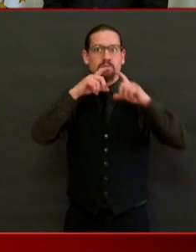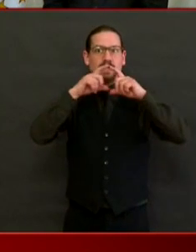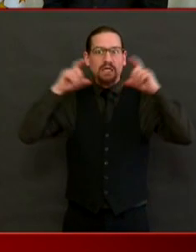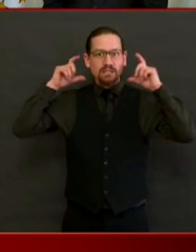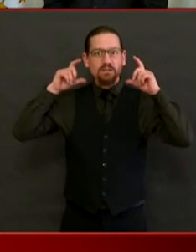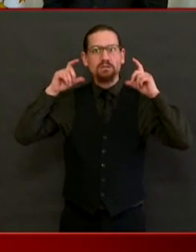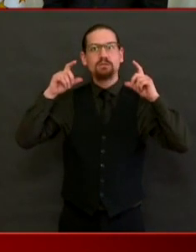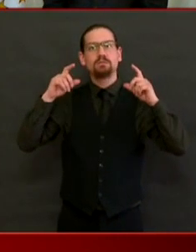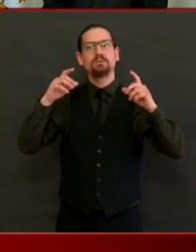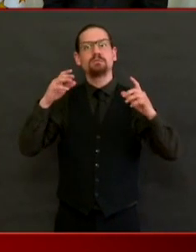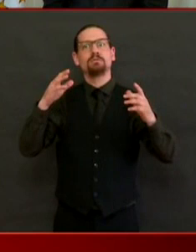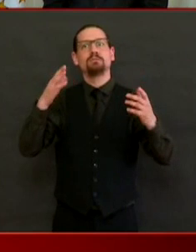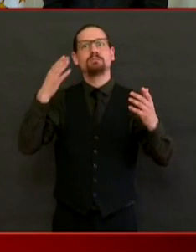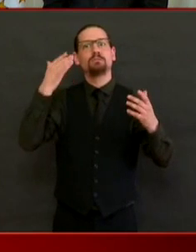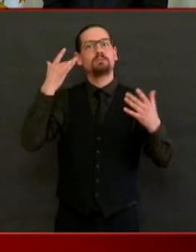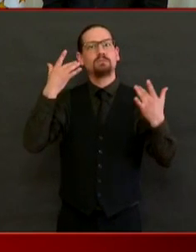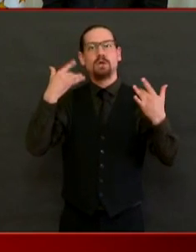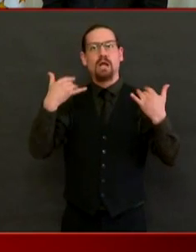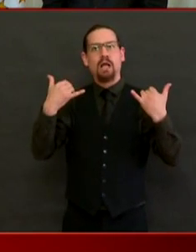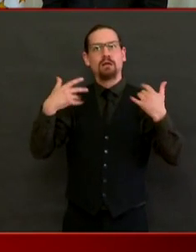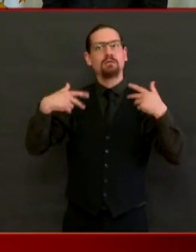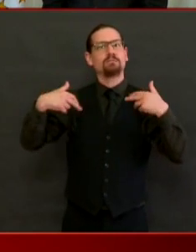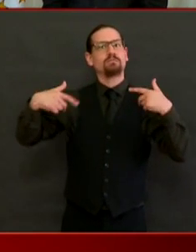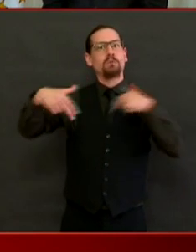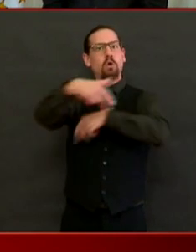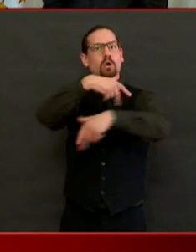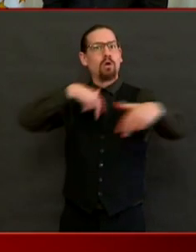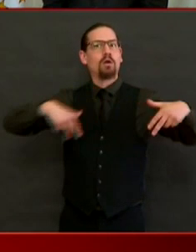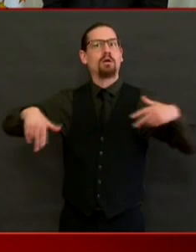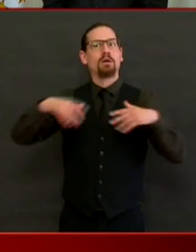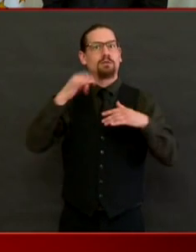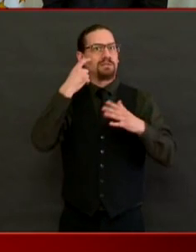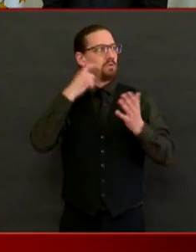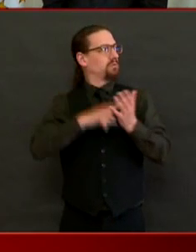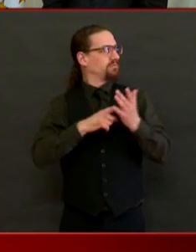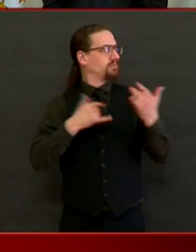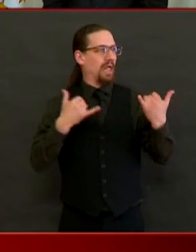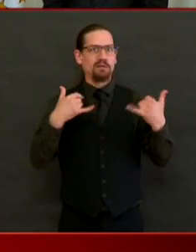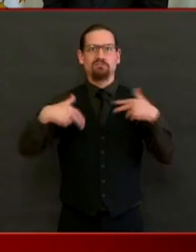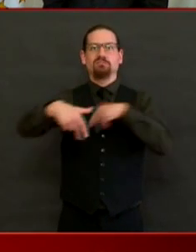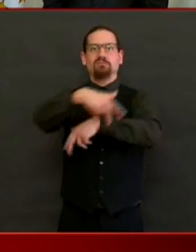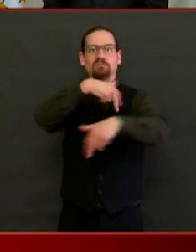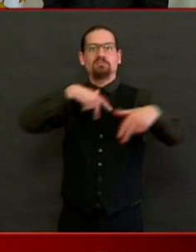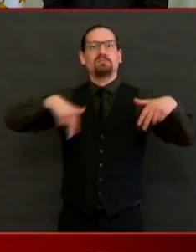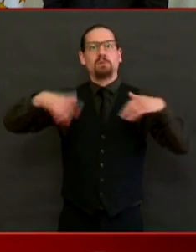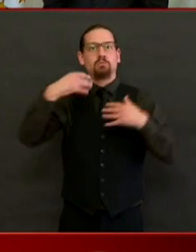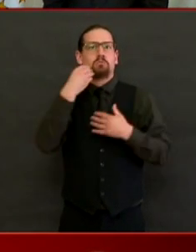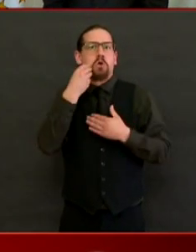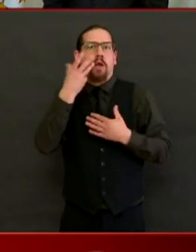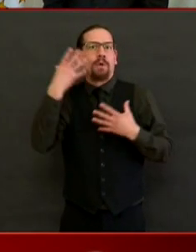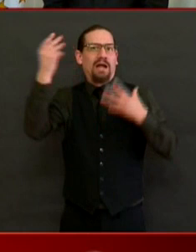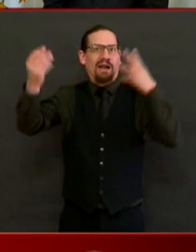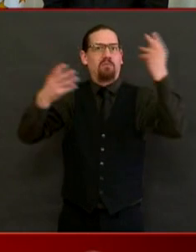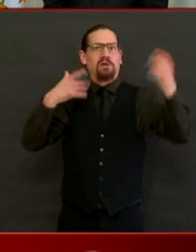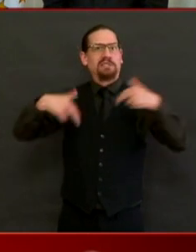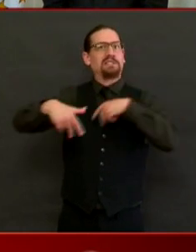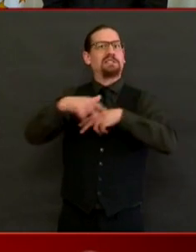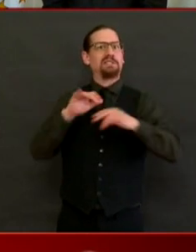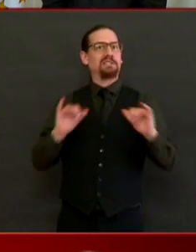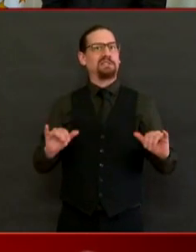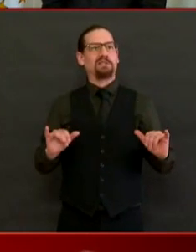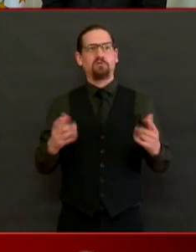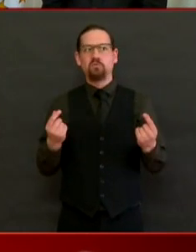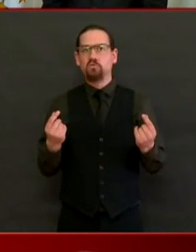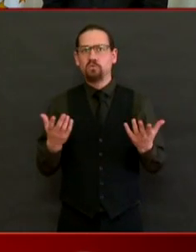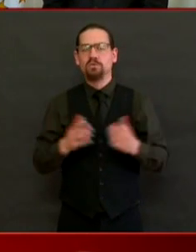access? Yeah, so I think people should be going for a walk. And if you, as I have said,